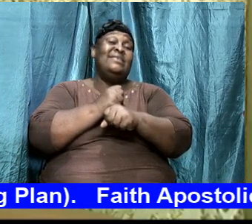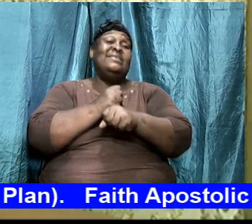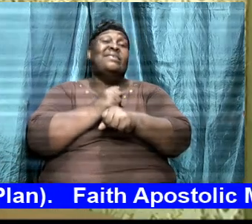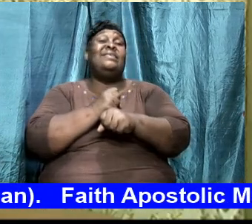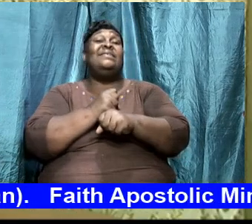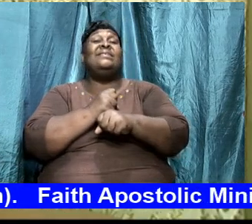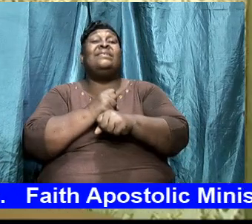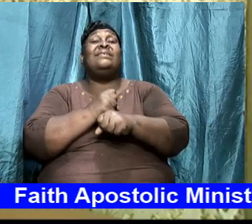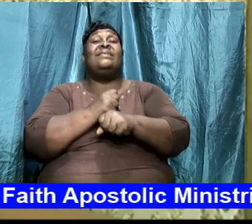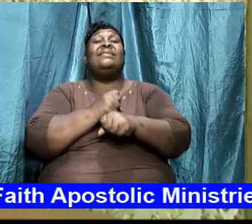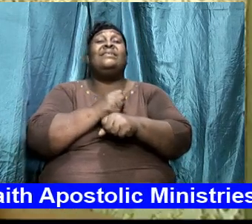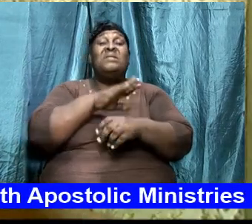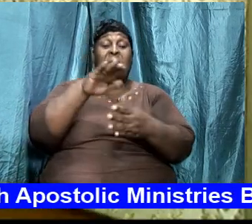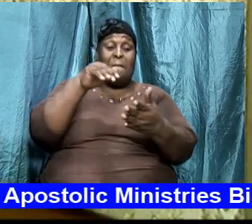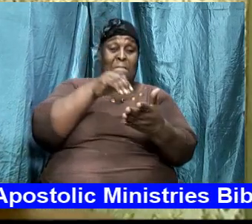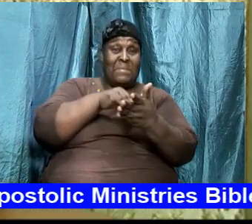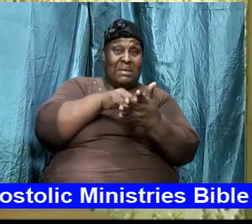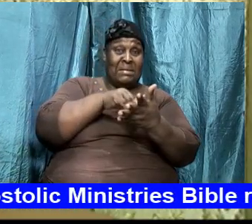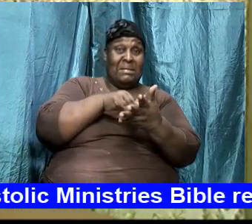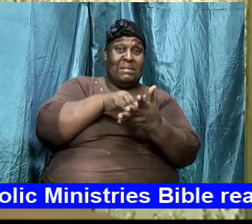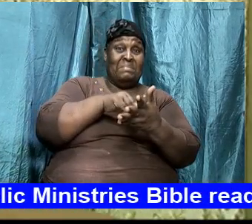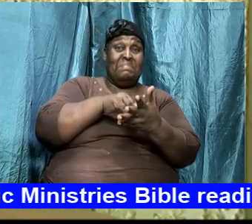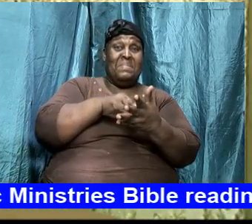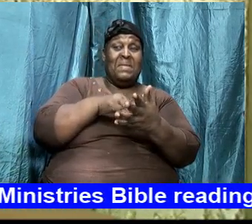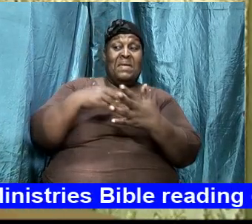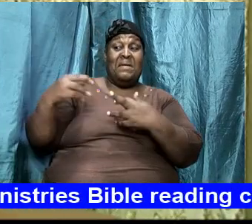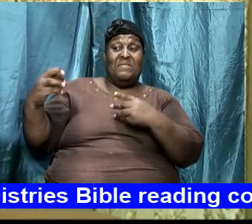the heart of the battle at your doorstep